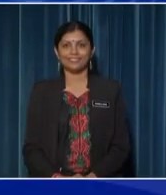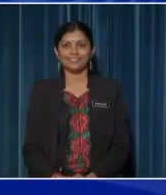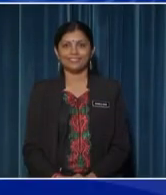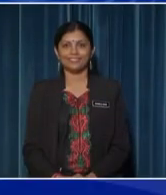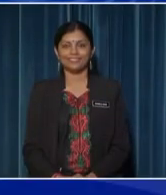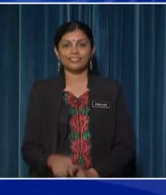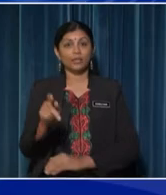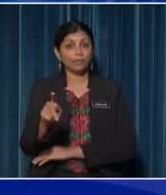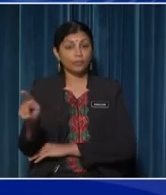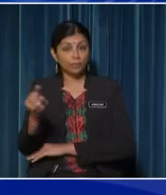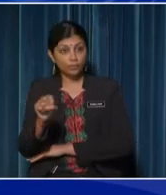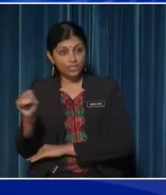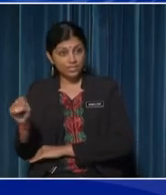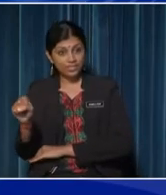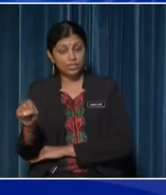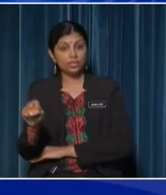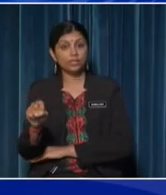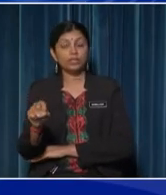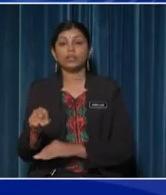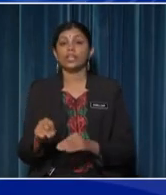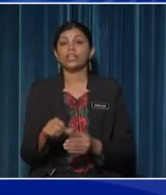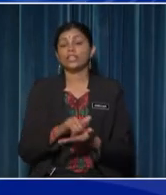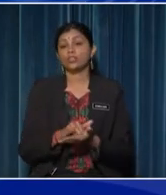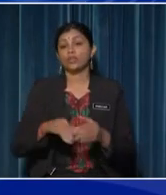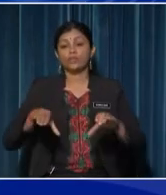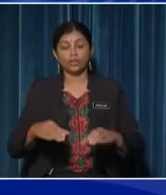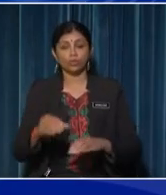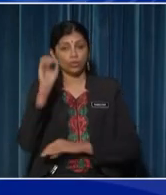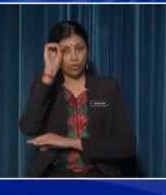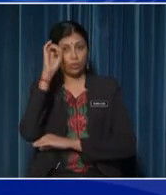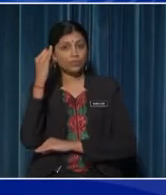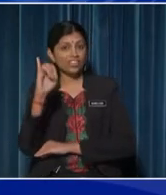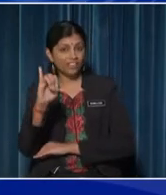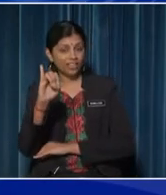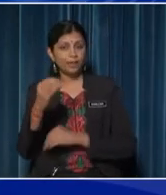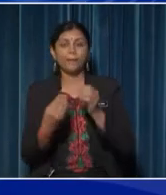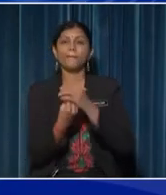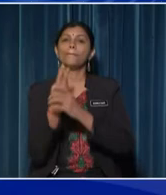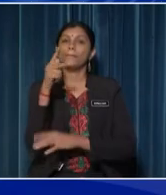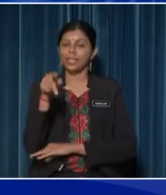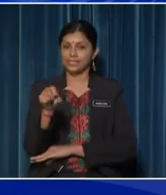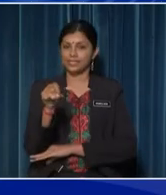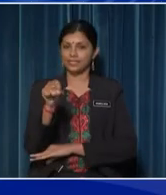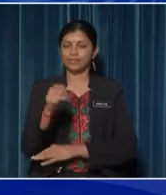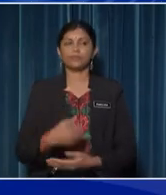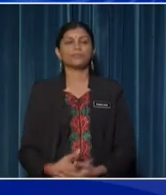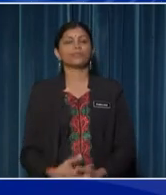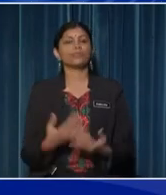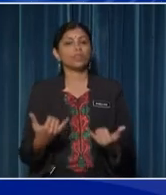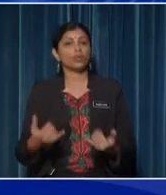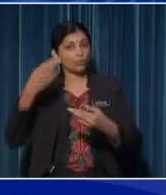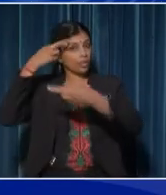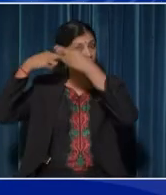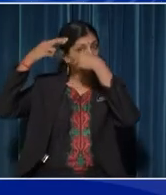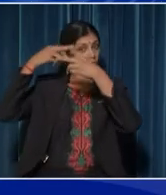Boys and girls, that's what we do when we are observing plants Let's recall